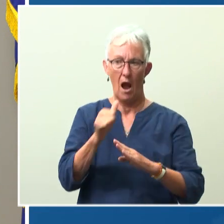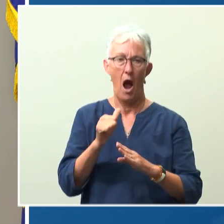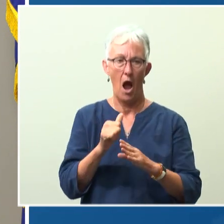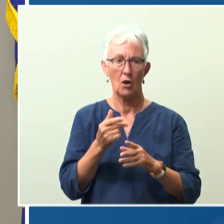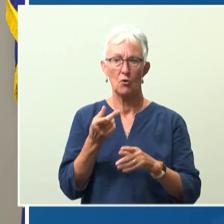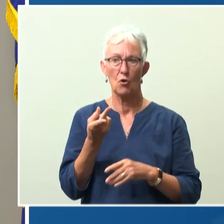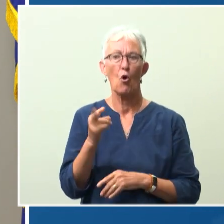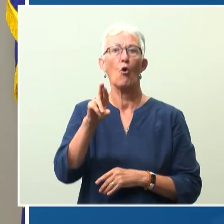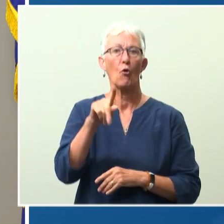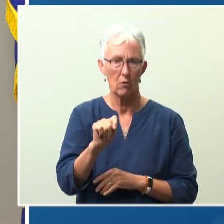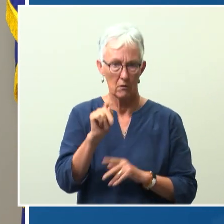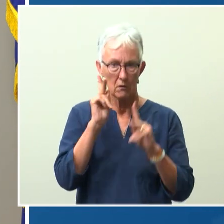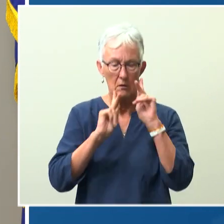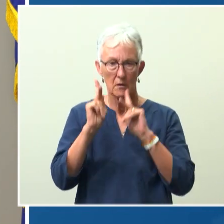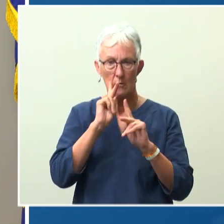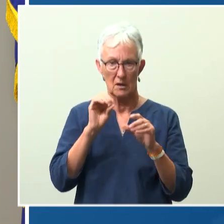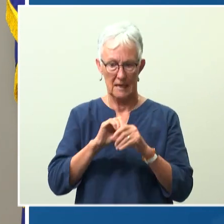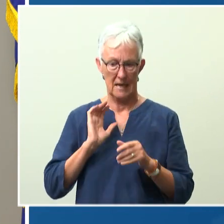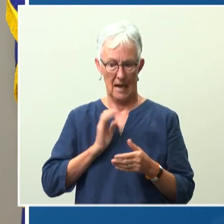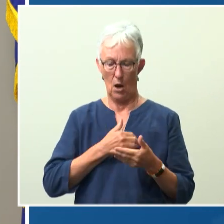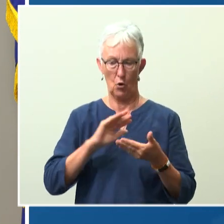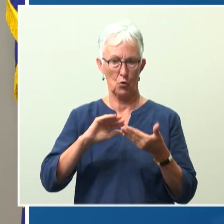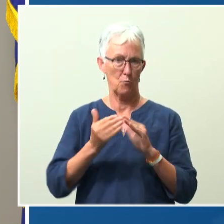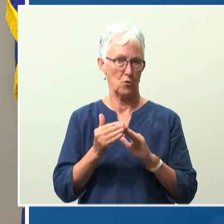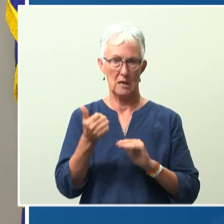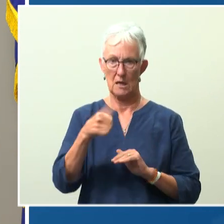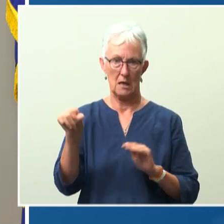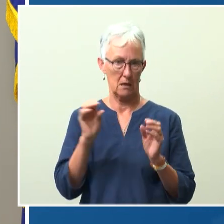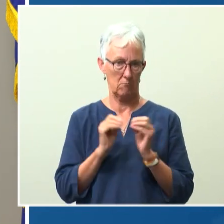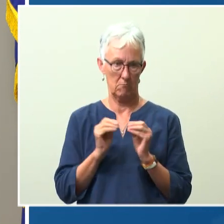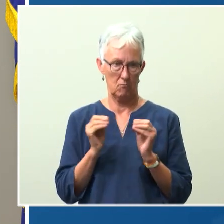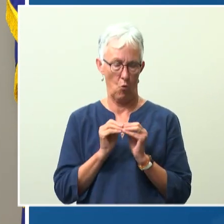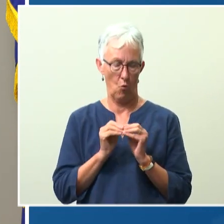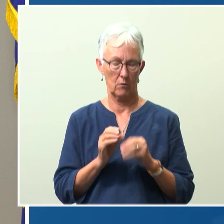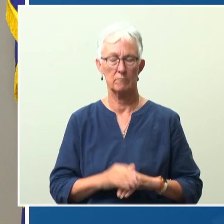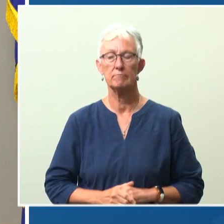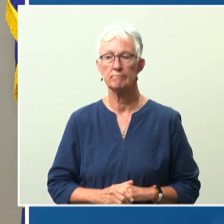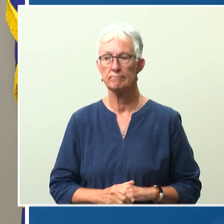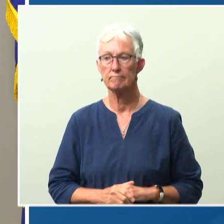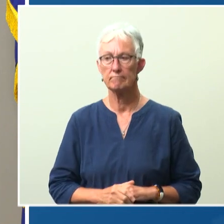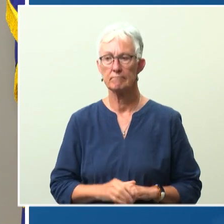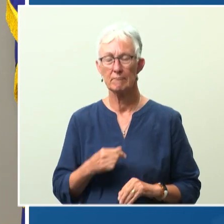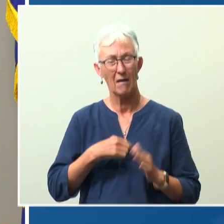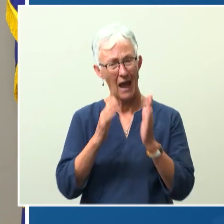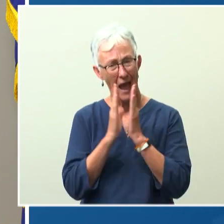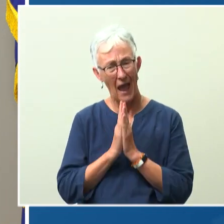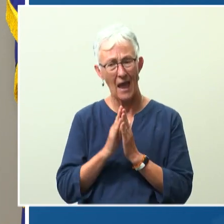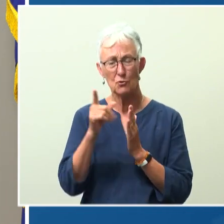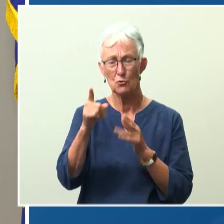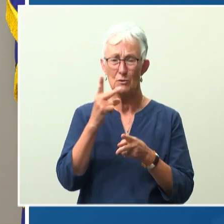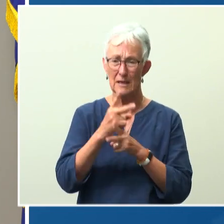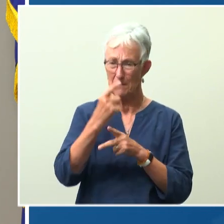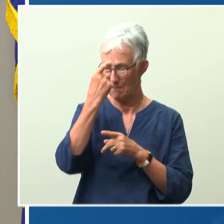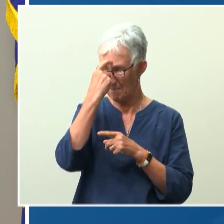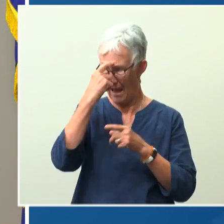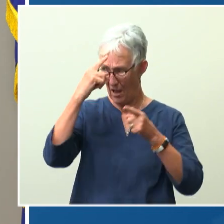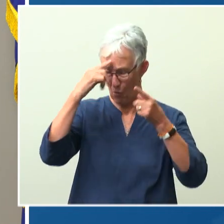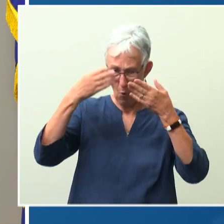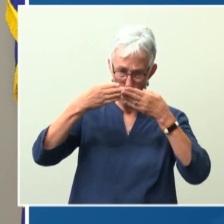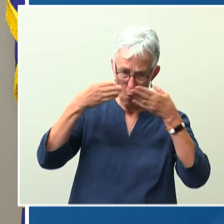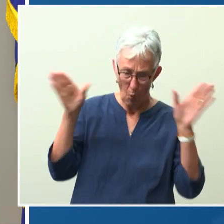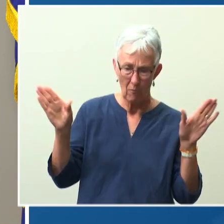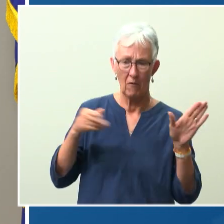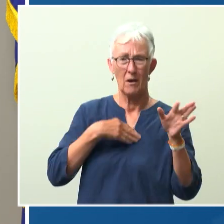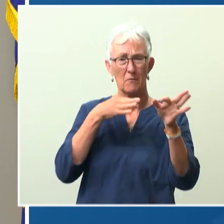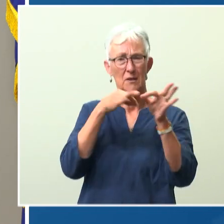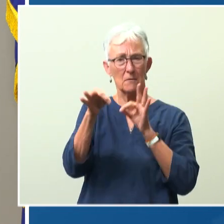consider my comments with an open mind, knowing that they come from personal experience and knowledge of what is occurring in our own community